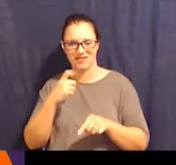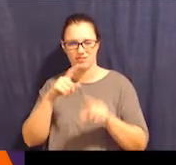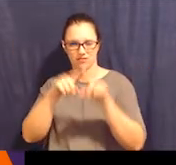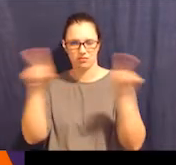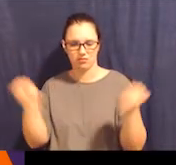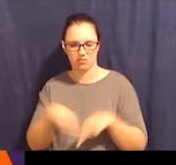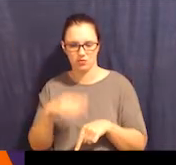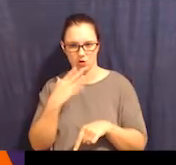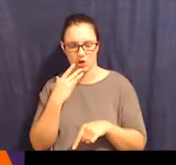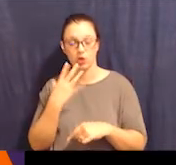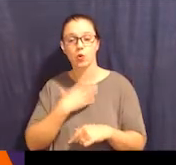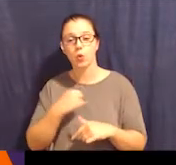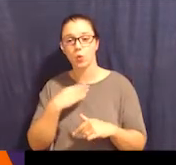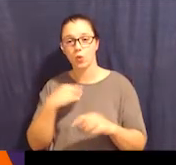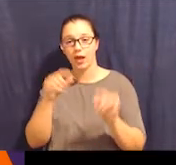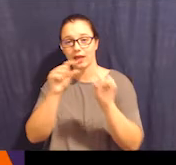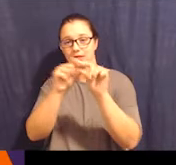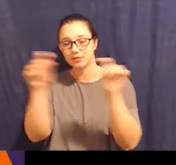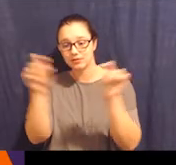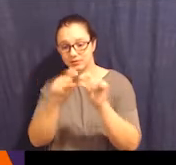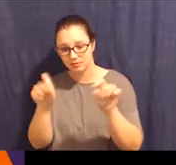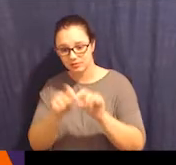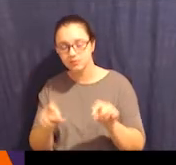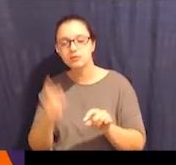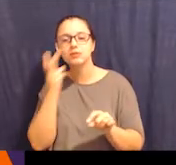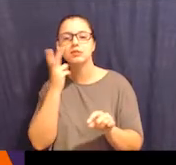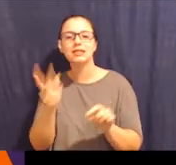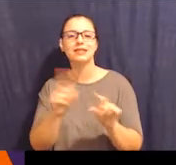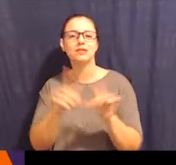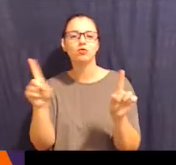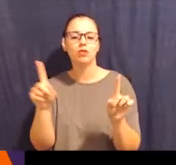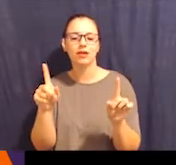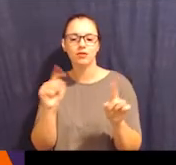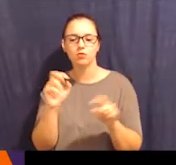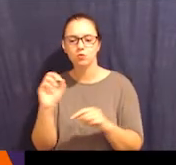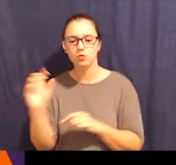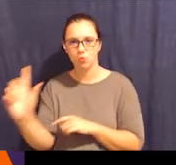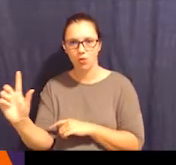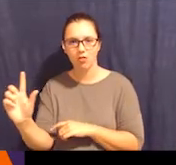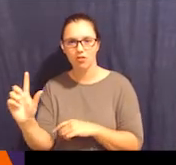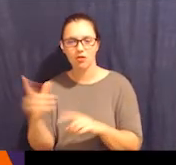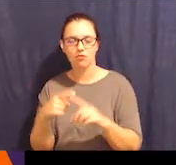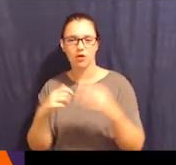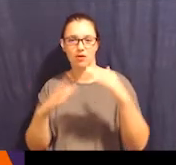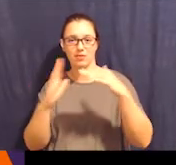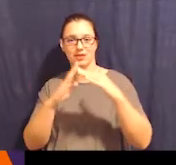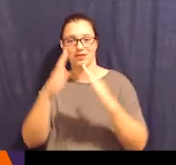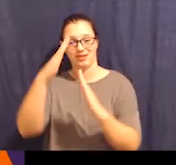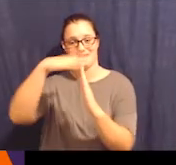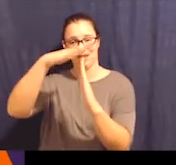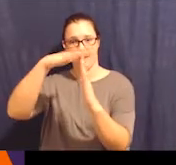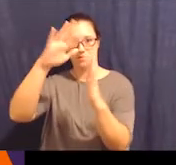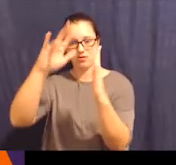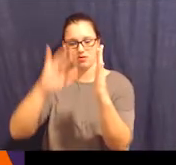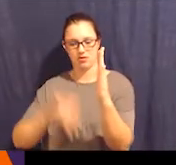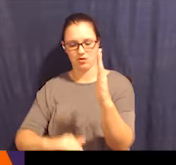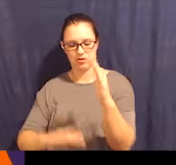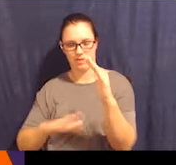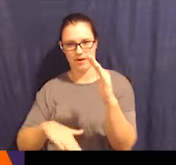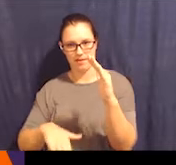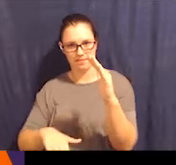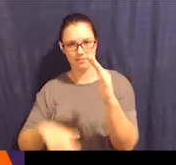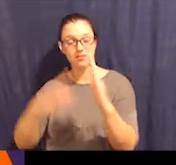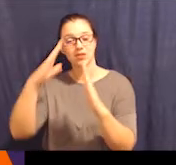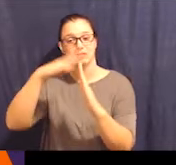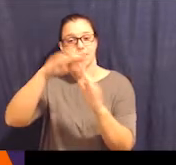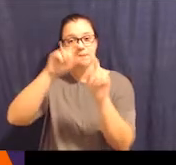inverted pyramid. And then in white, we see different tools from the top of the pyramid to the bottom.